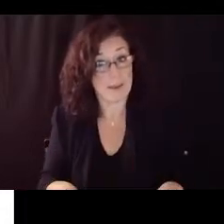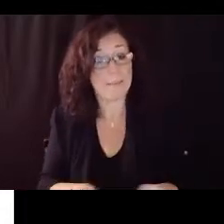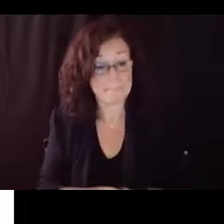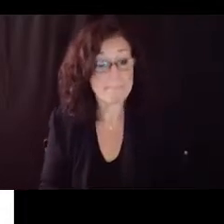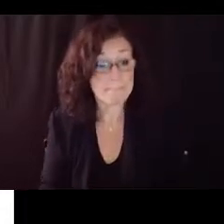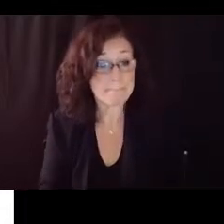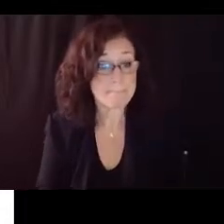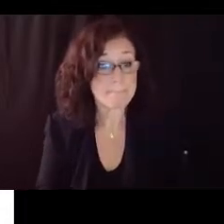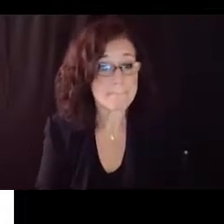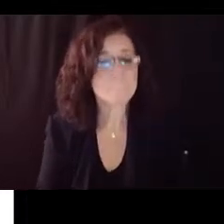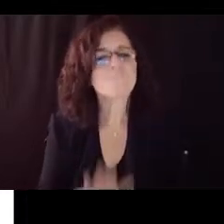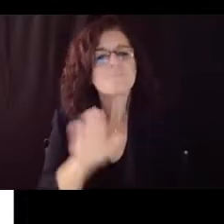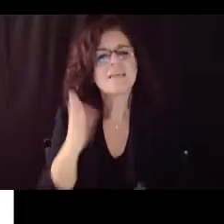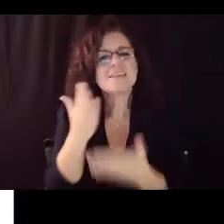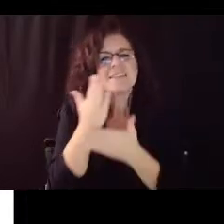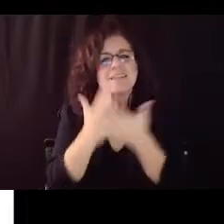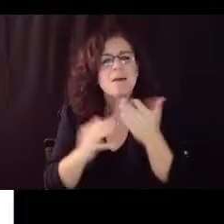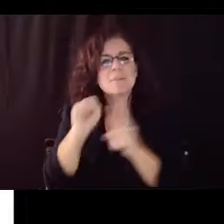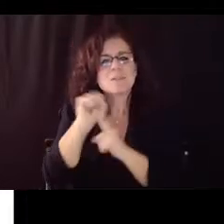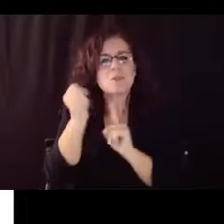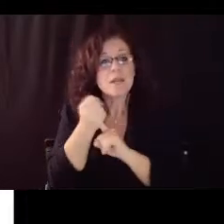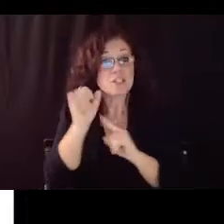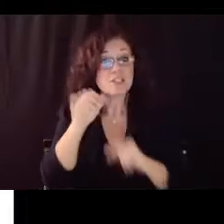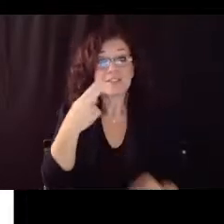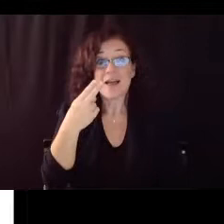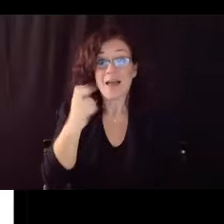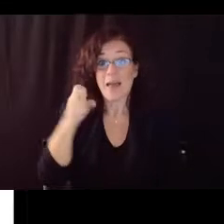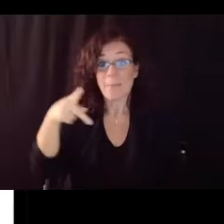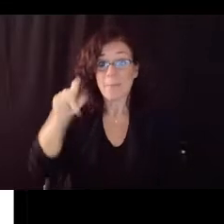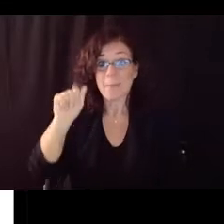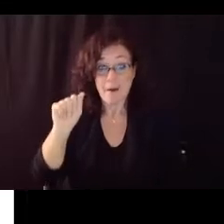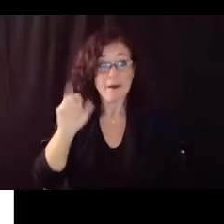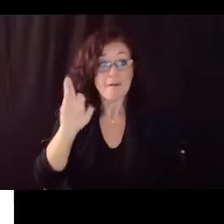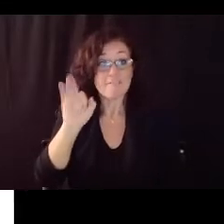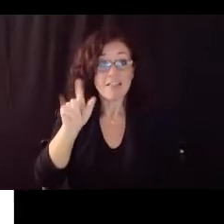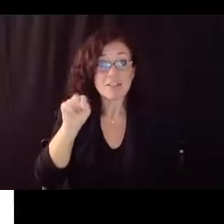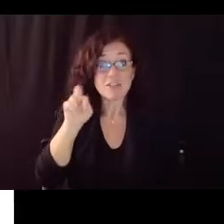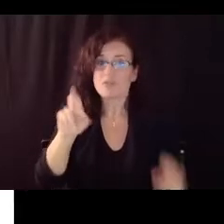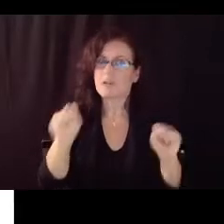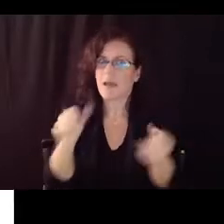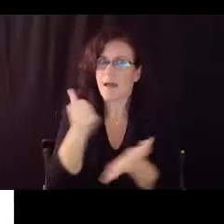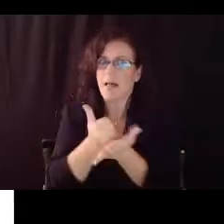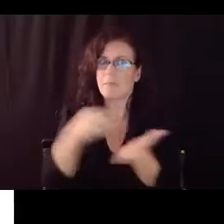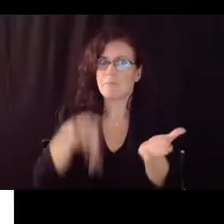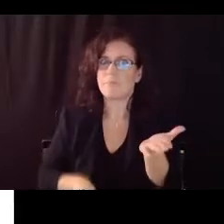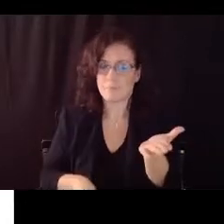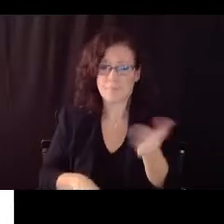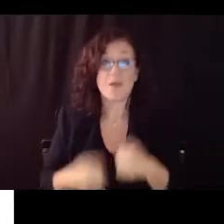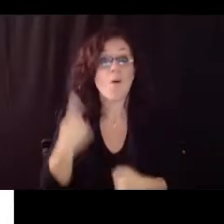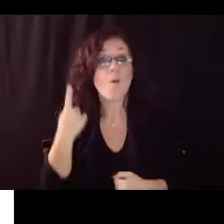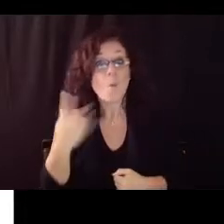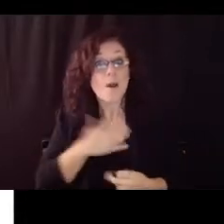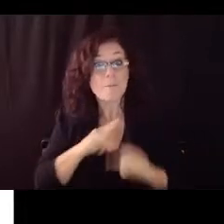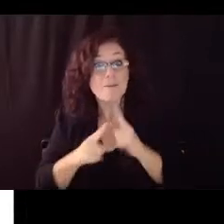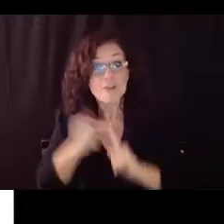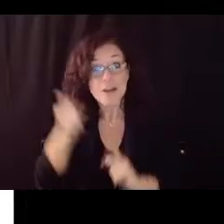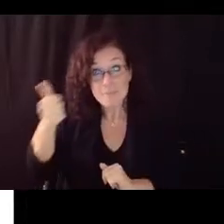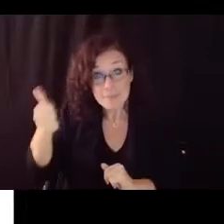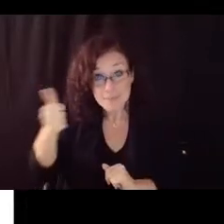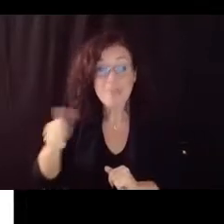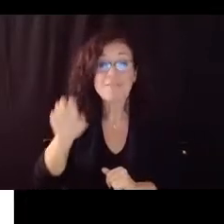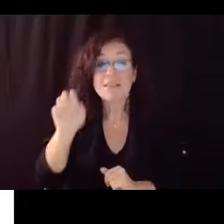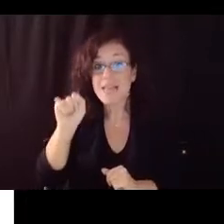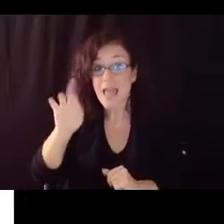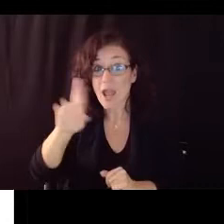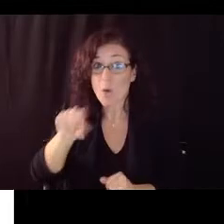situations uh a hepa filter can help a lot so this is a slide from a friend of mine who is an air quality expert uh